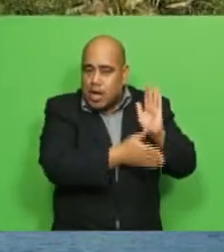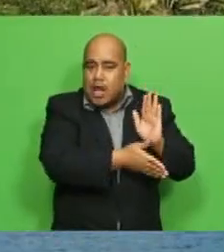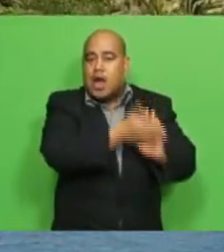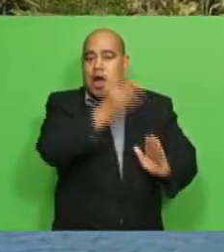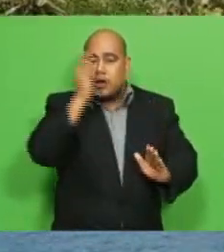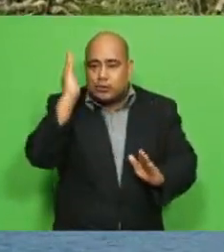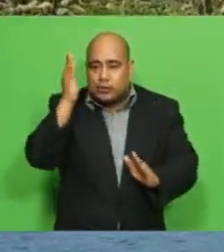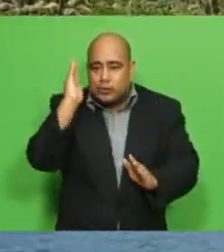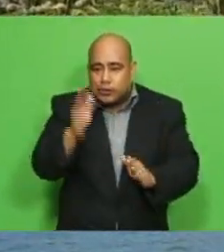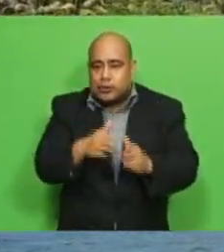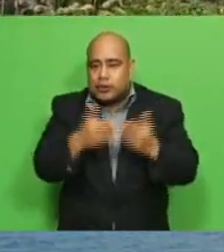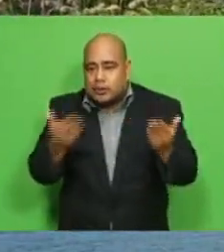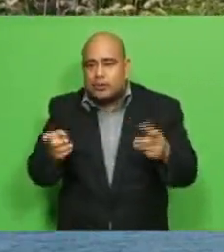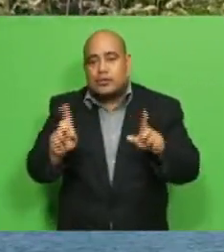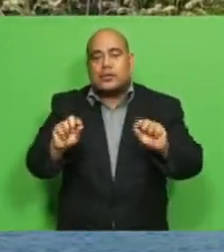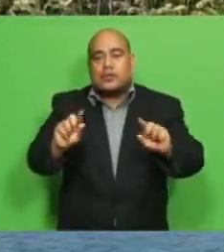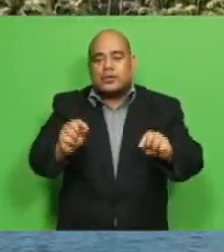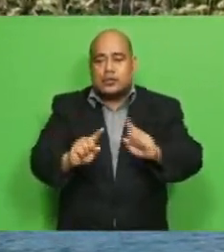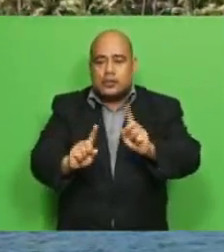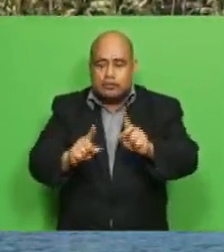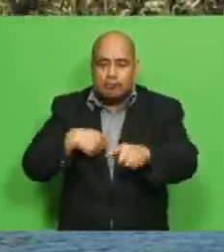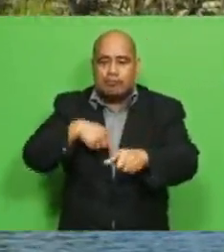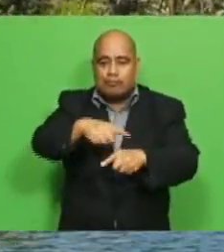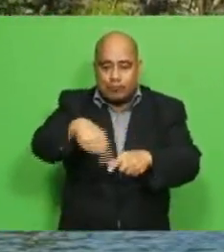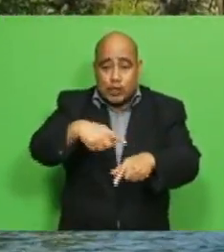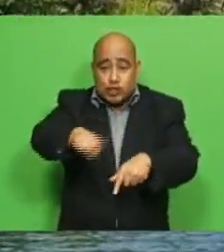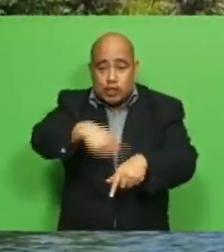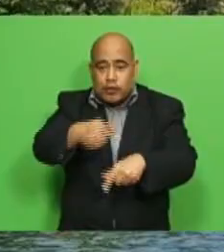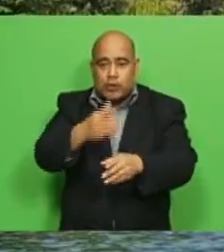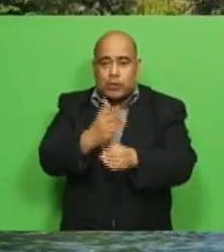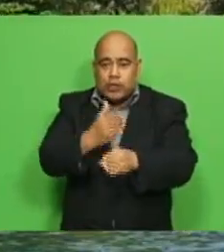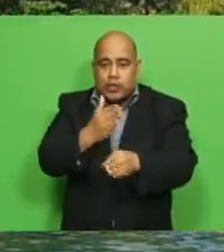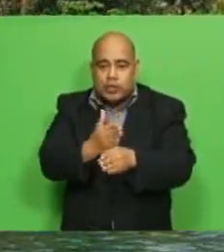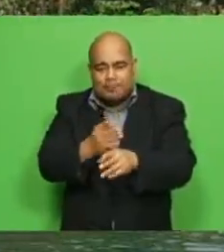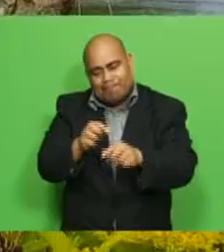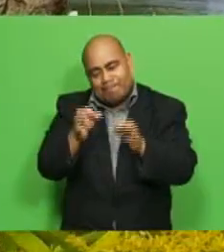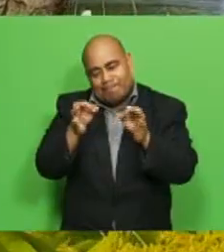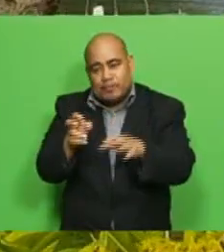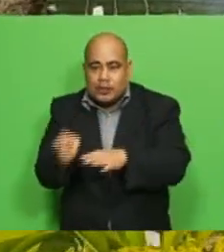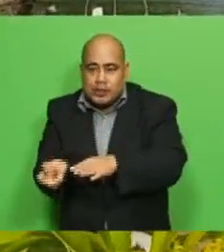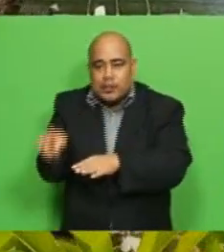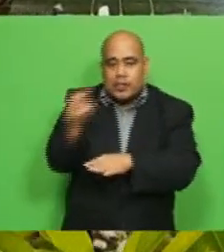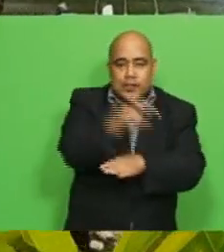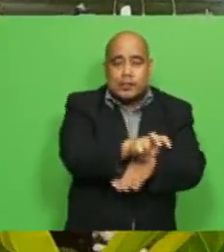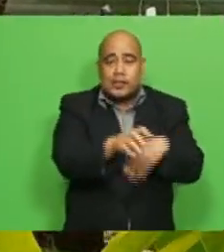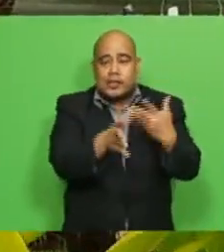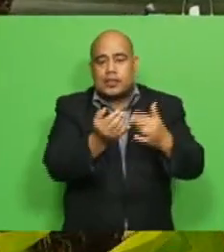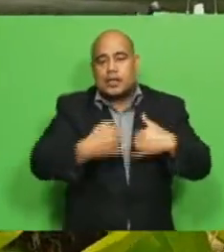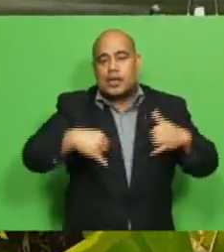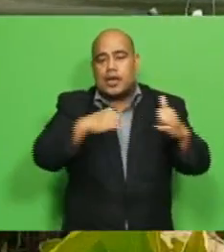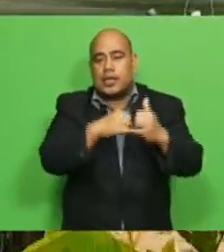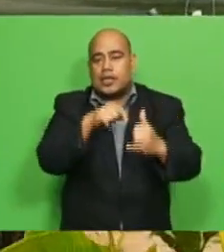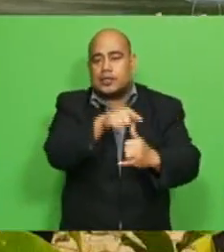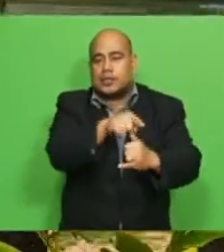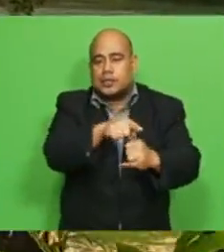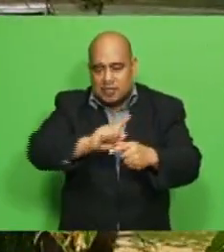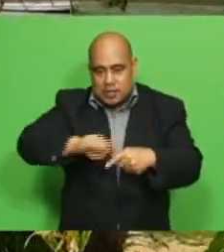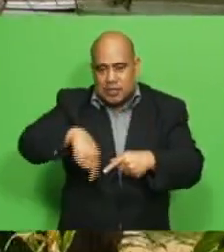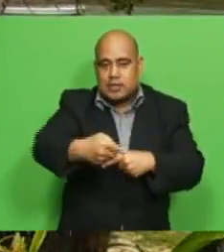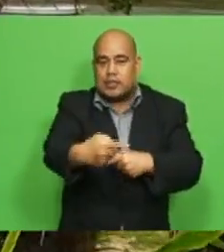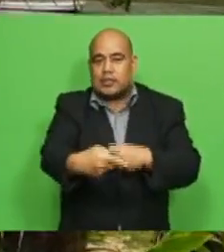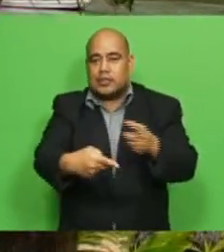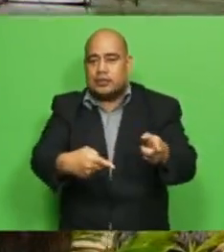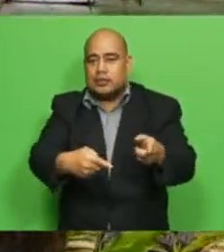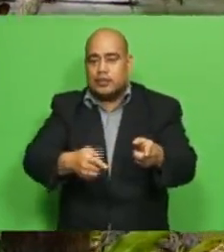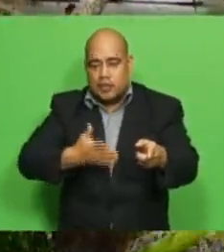did a bit of work in Suba and then decided to move back to the island and pursue my career as